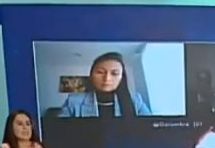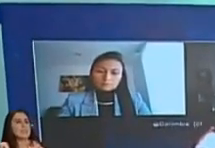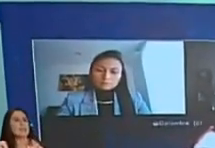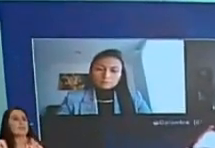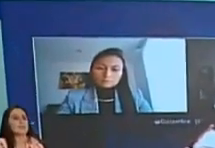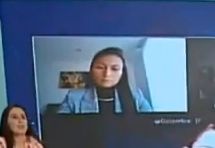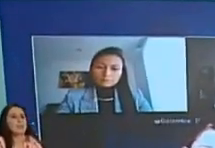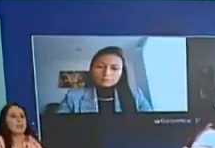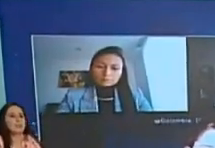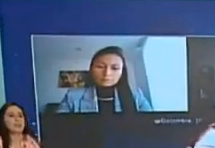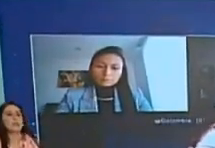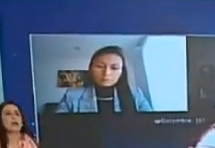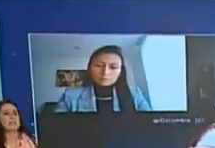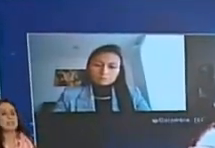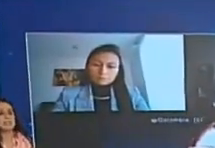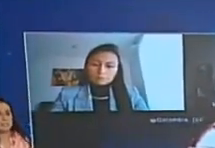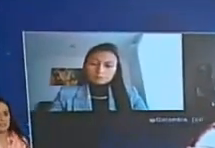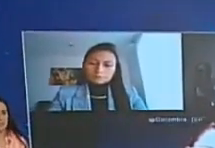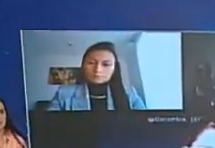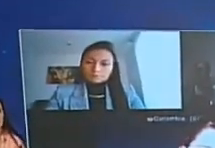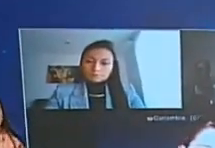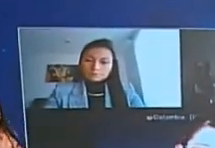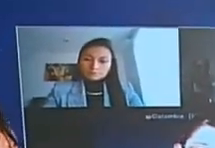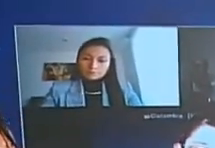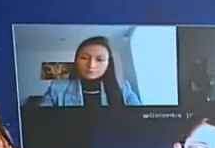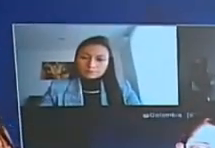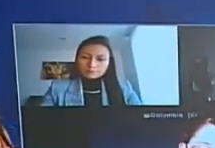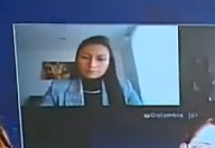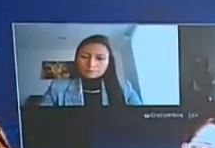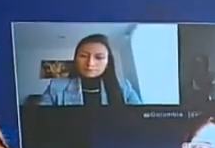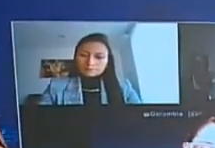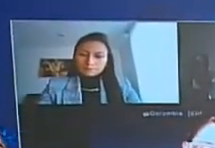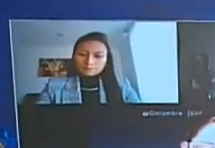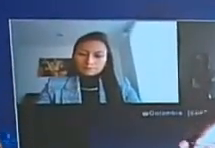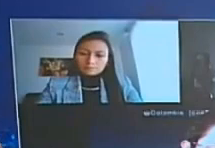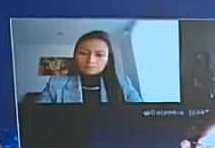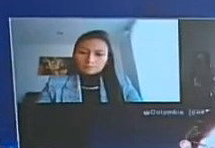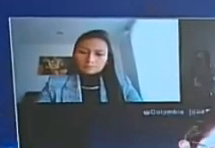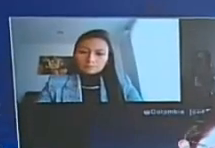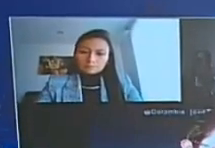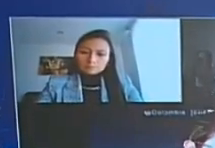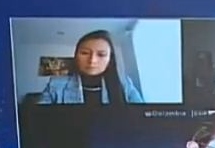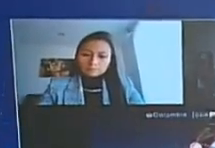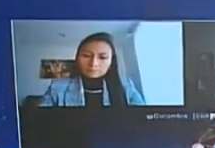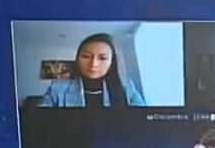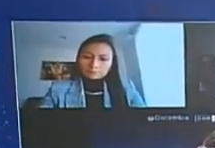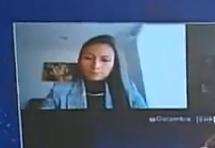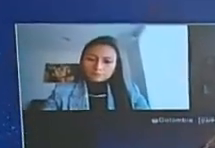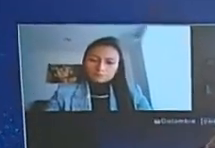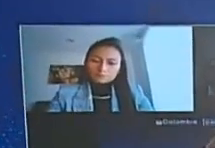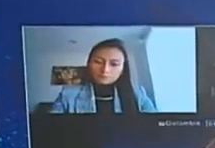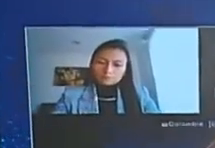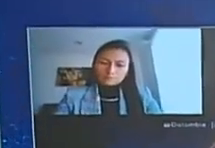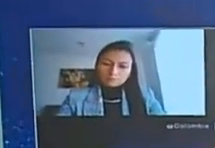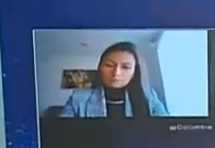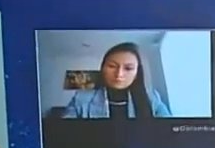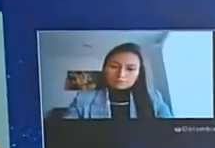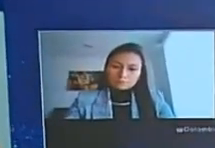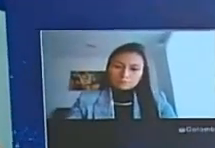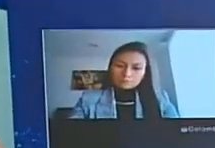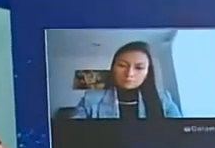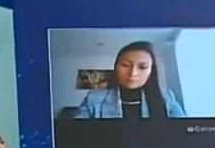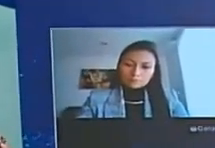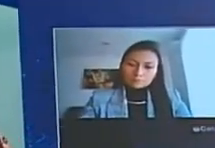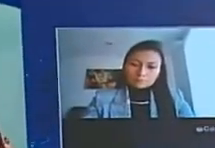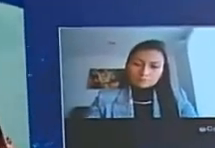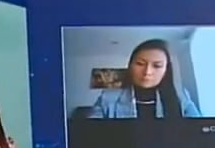Fifteen sectors where productive sectors were selected, considered strategic. And there we find opportunities of use of